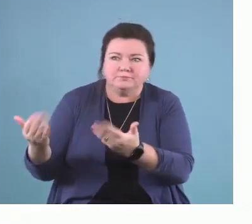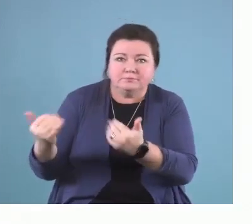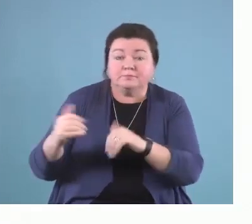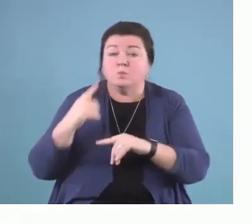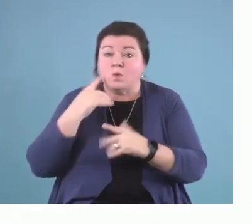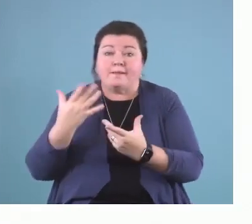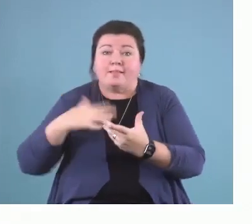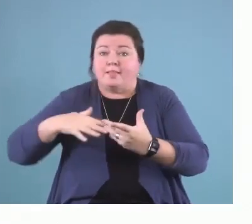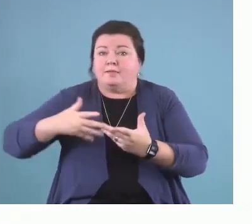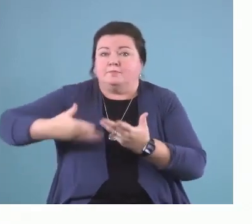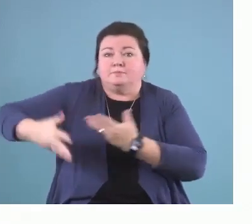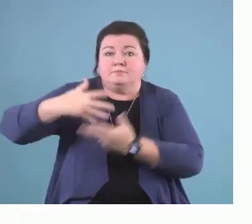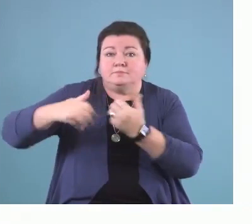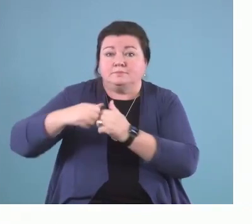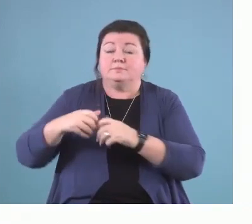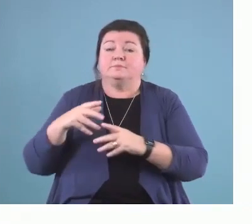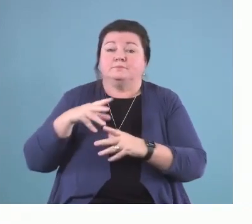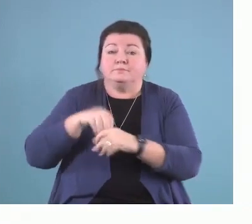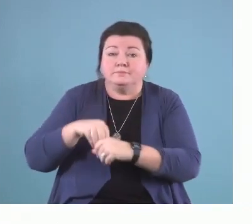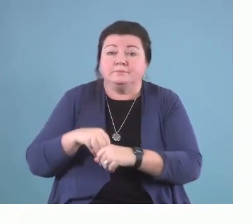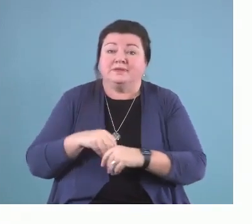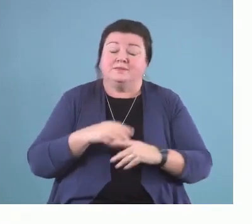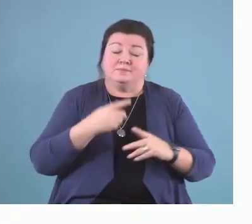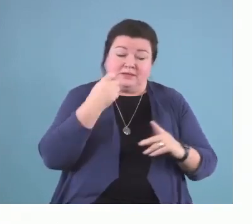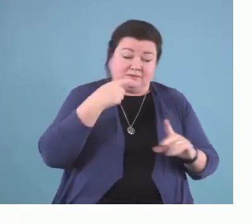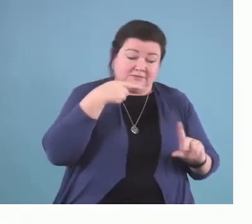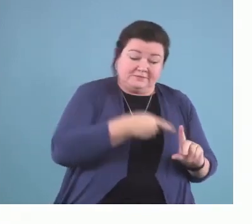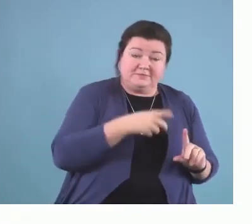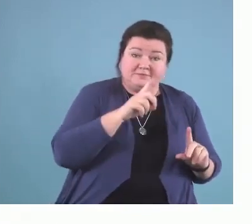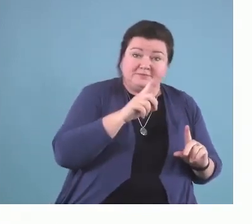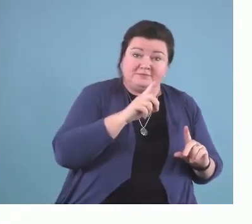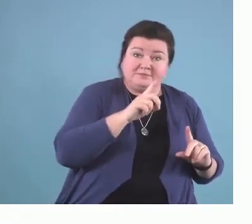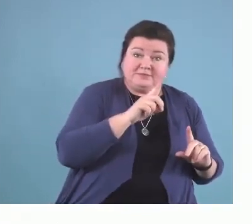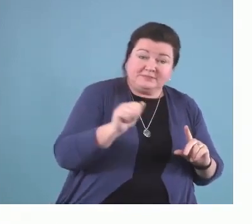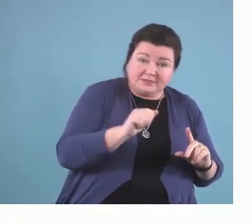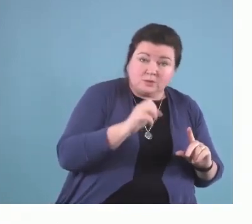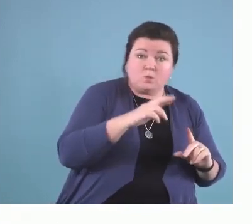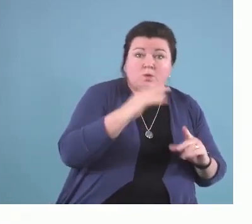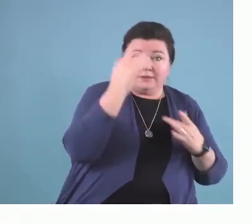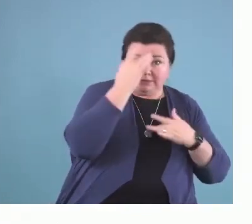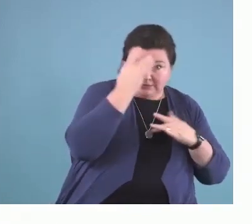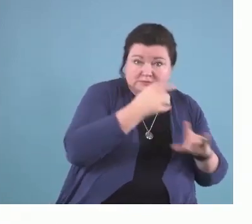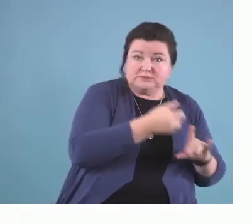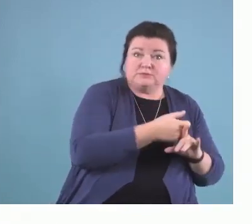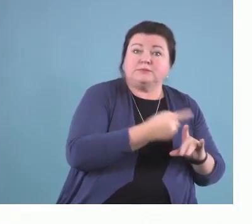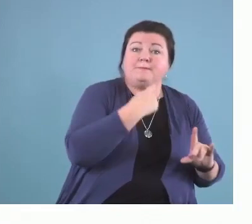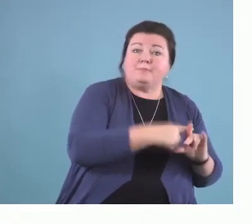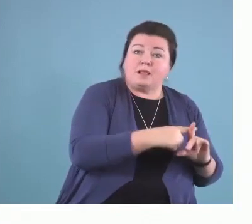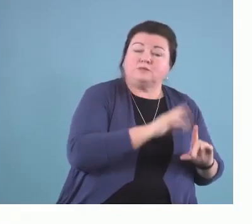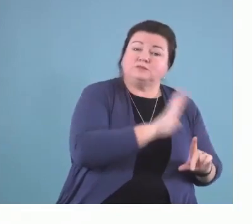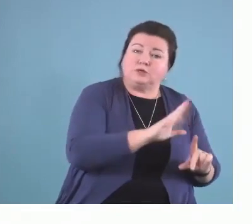between an individual's impairment or an illness, in concert with their personal characteristics,